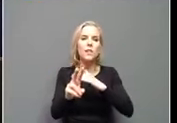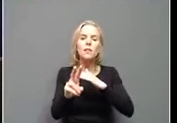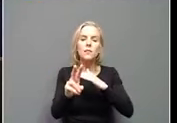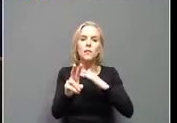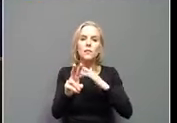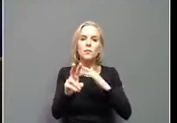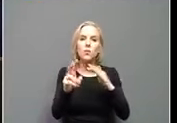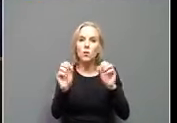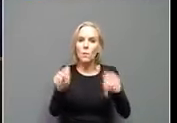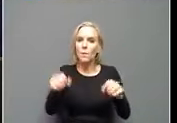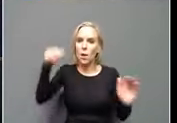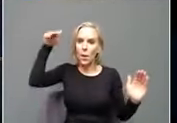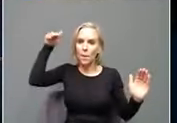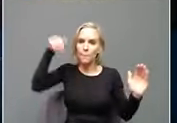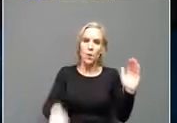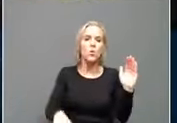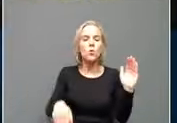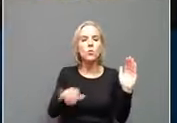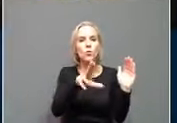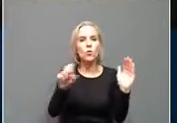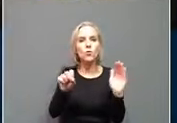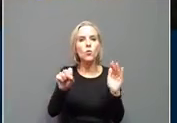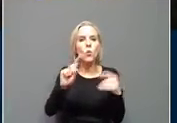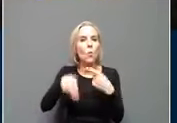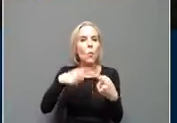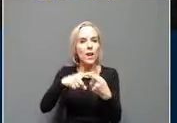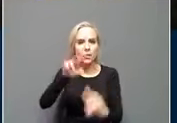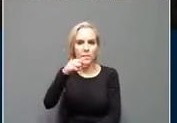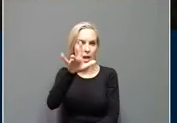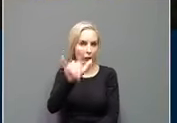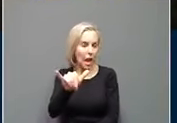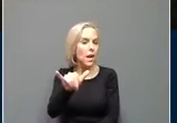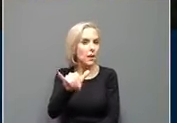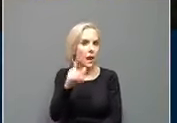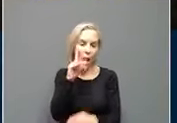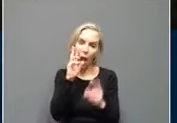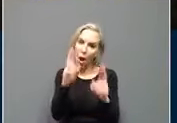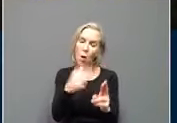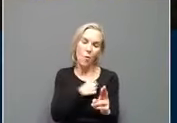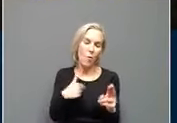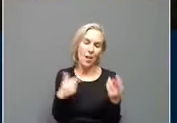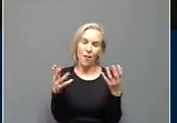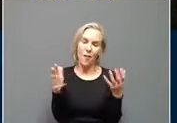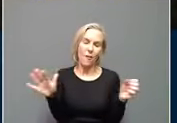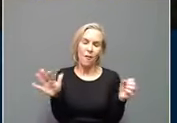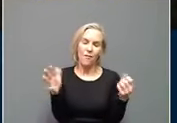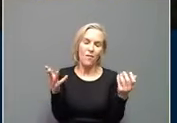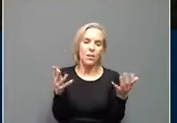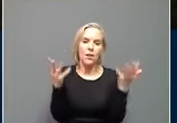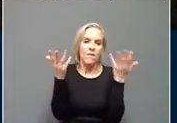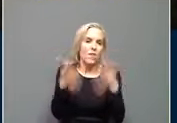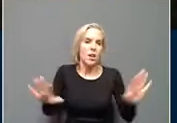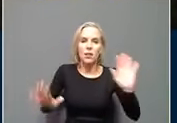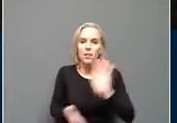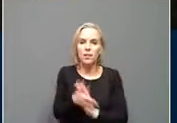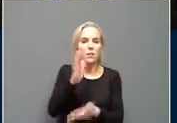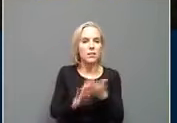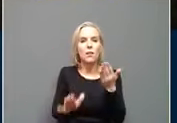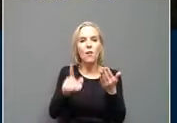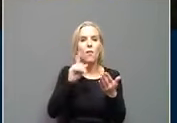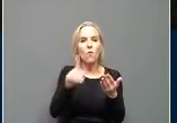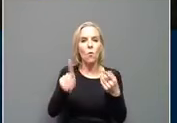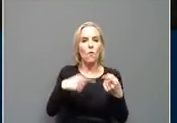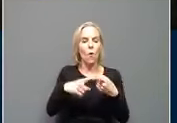COVID cases in the U.S. by July. Listen, I hope that we'll be fully done with any capacity restrictions and all by July.